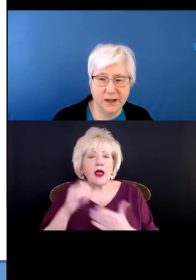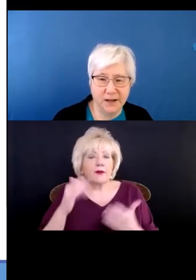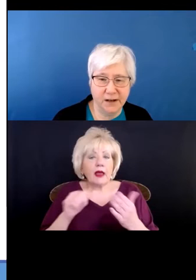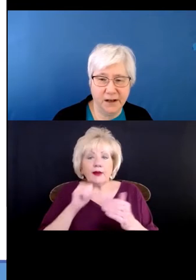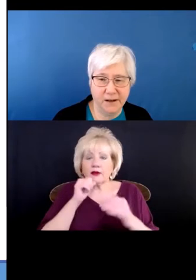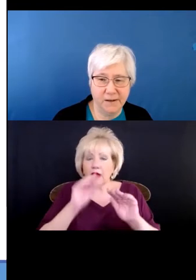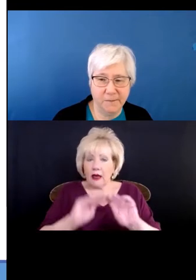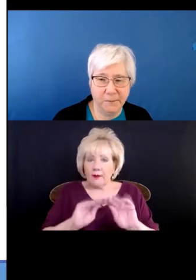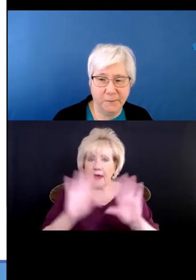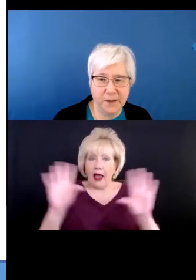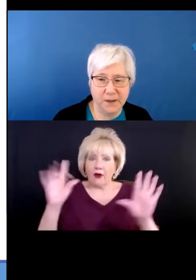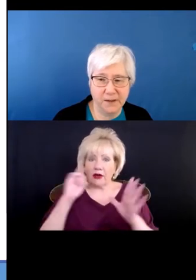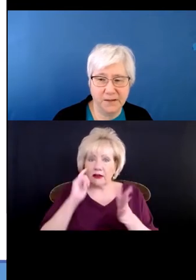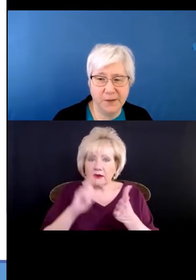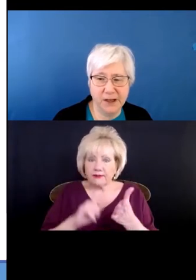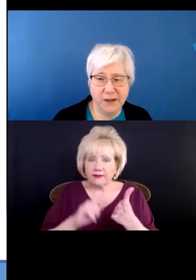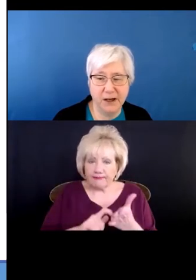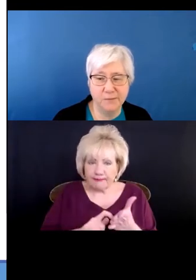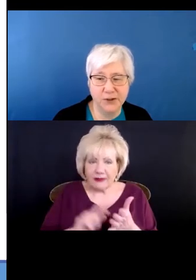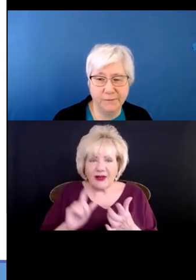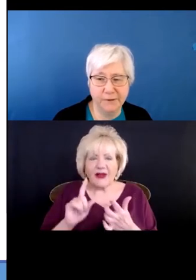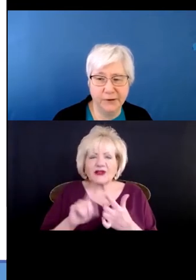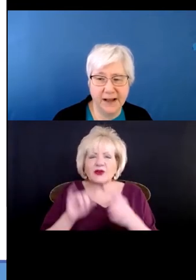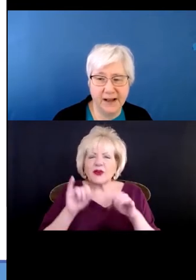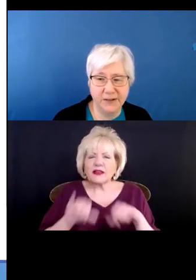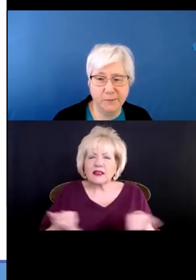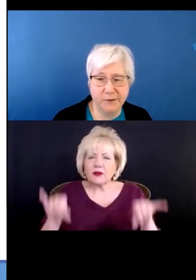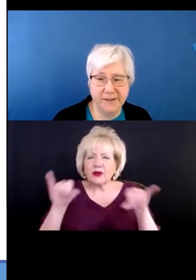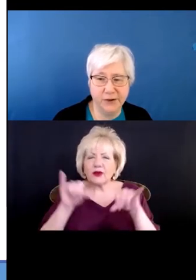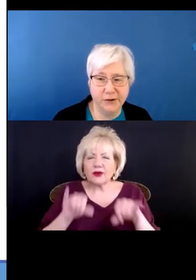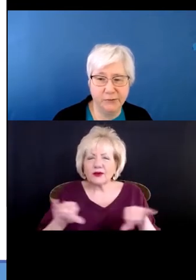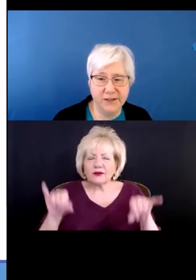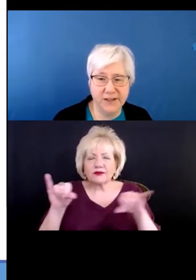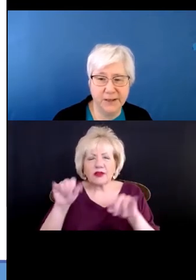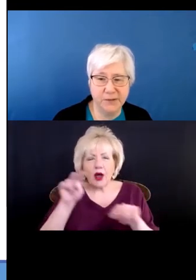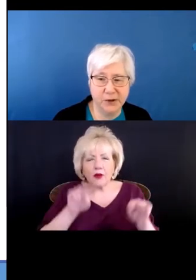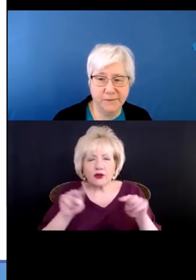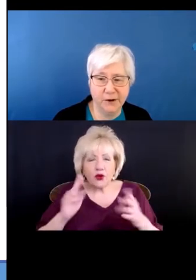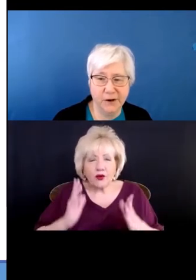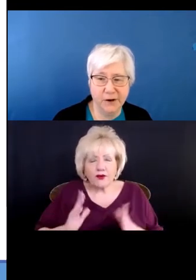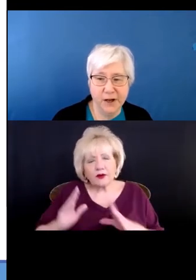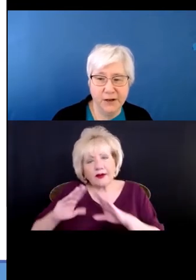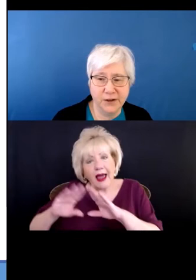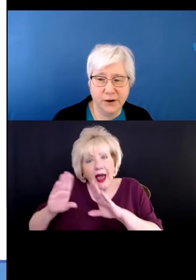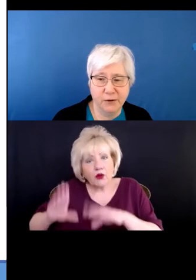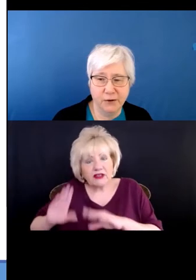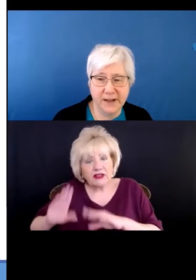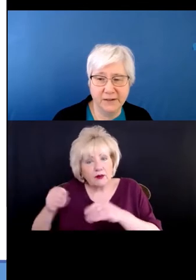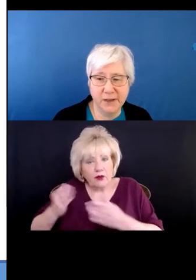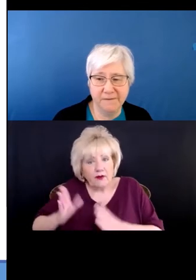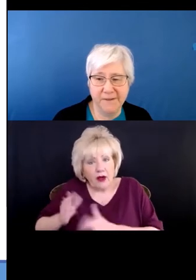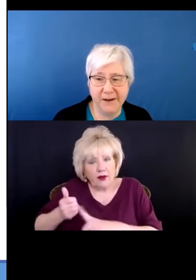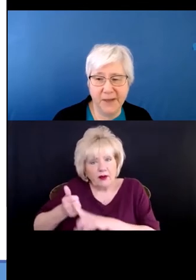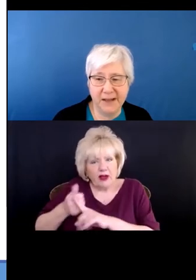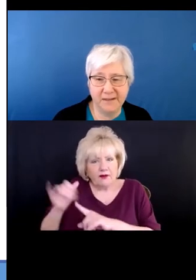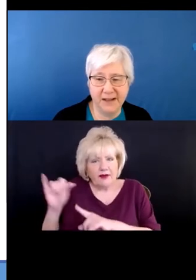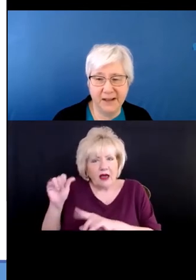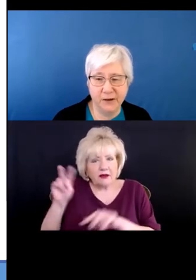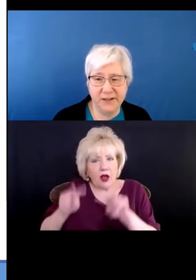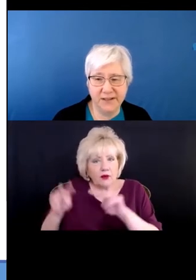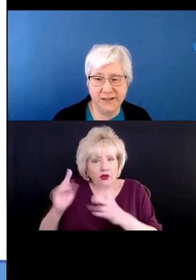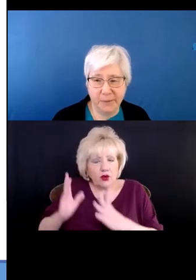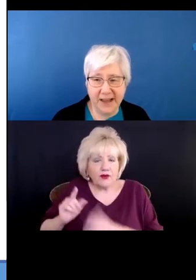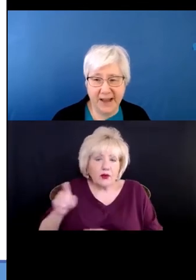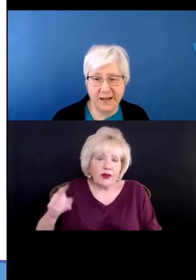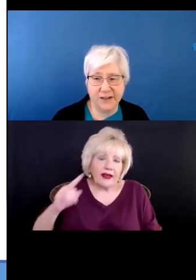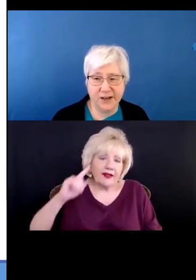the typical observer, the housing provider who is an observer. So the housing provider may think,